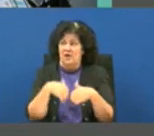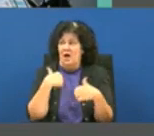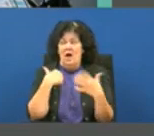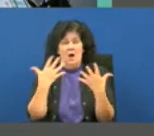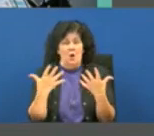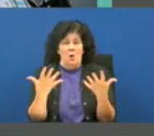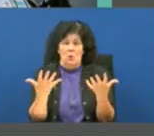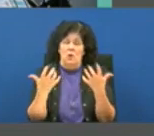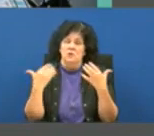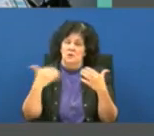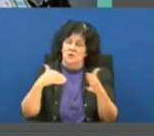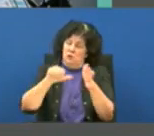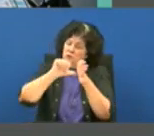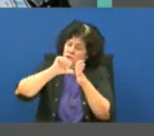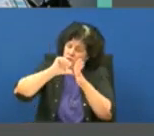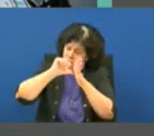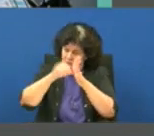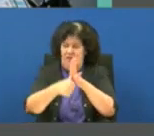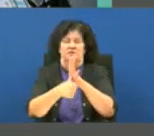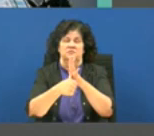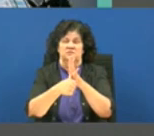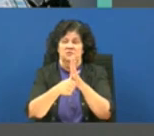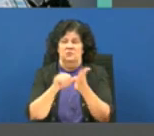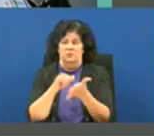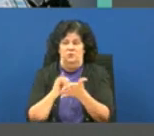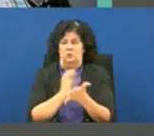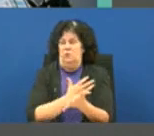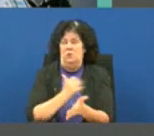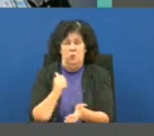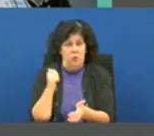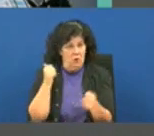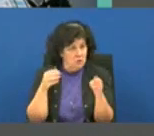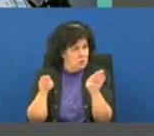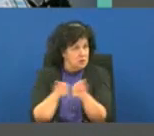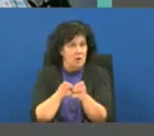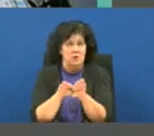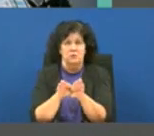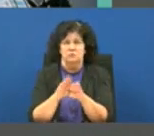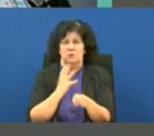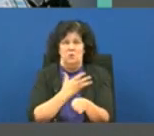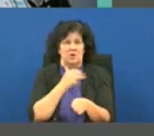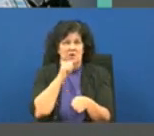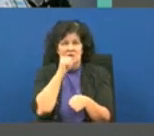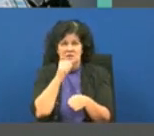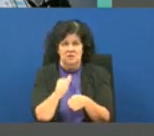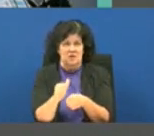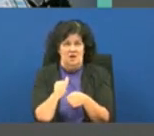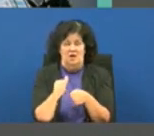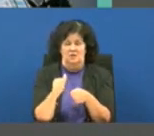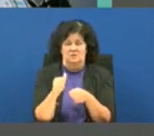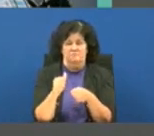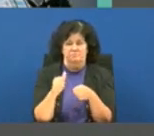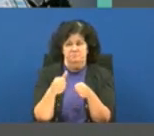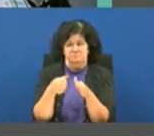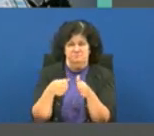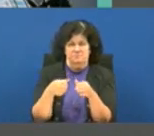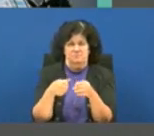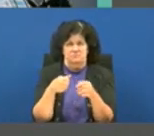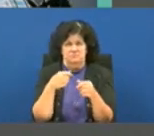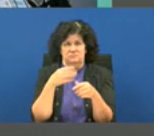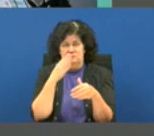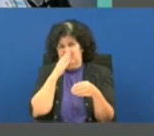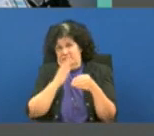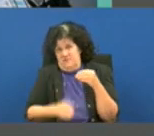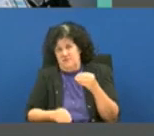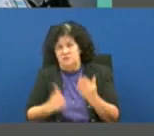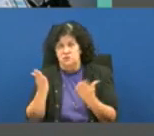more than i can right now is we're not closing we're not curtailing services we are providing the same mental health and